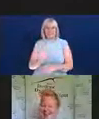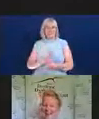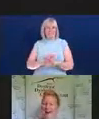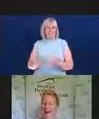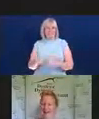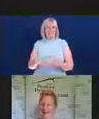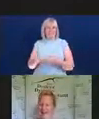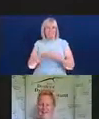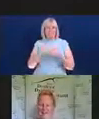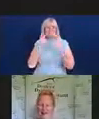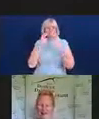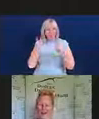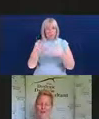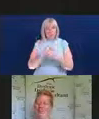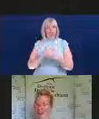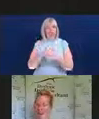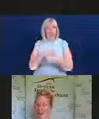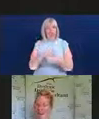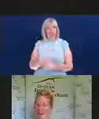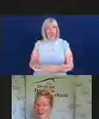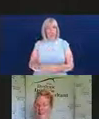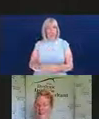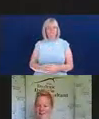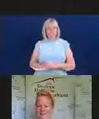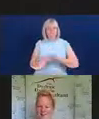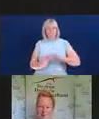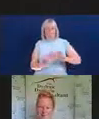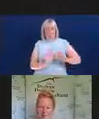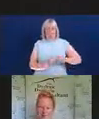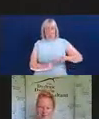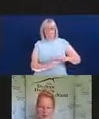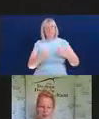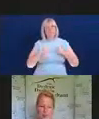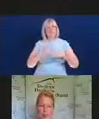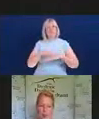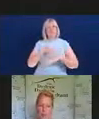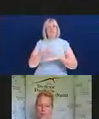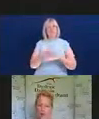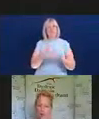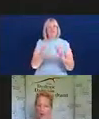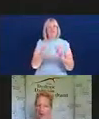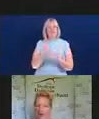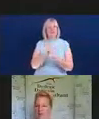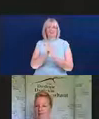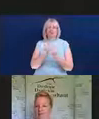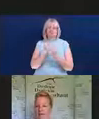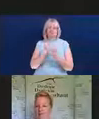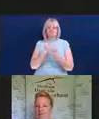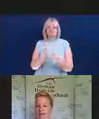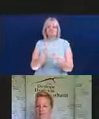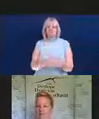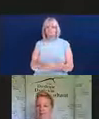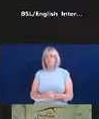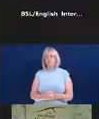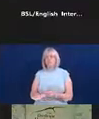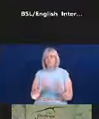I will move on. I am the founder of Dyslexia Awards and Dyslexia Information Day, both of which are not-for-profit events and